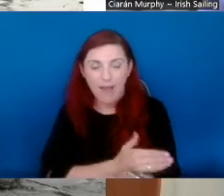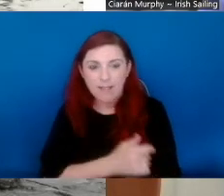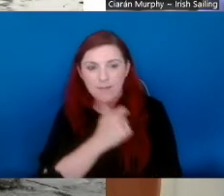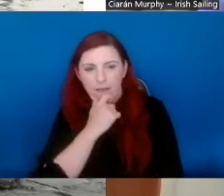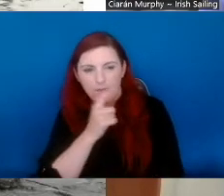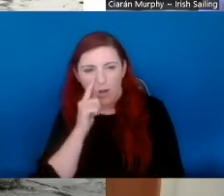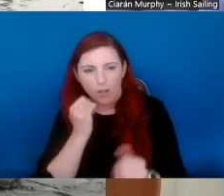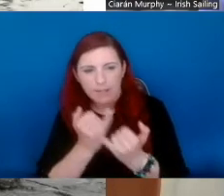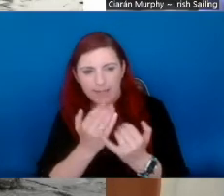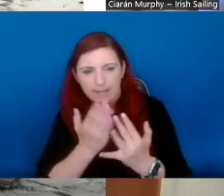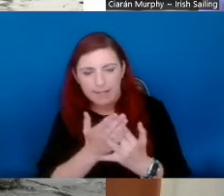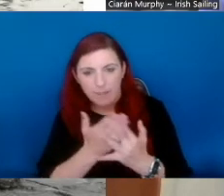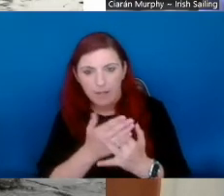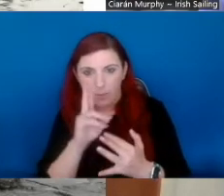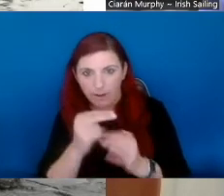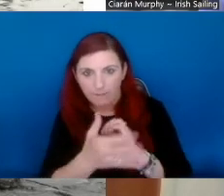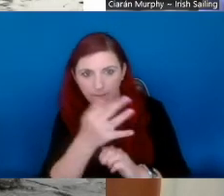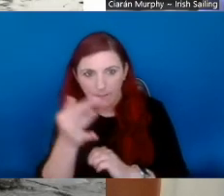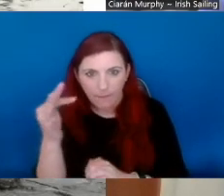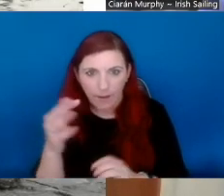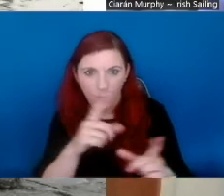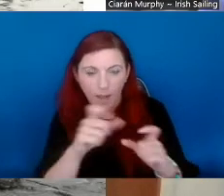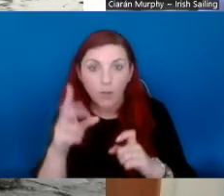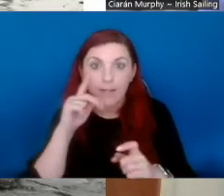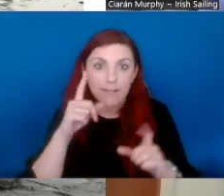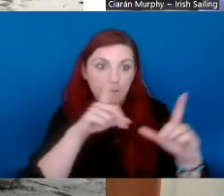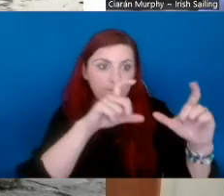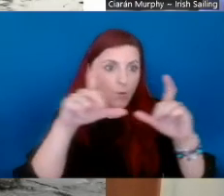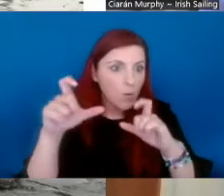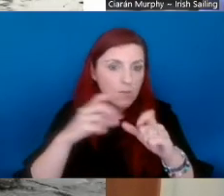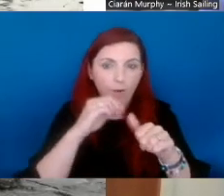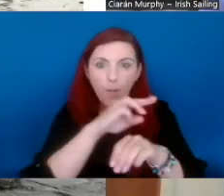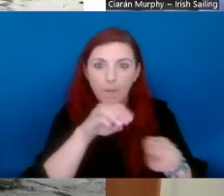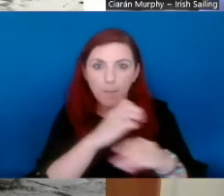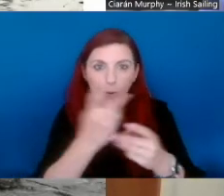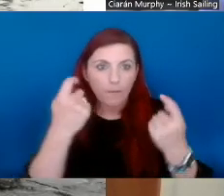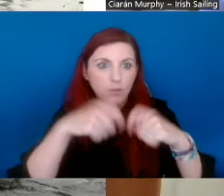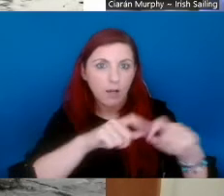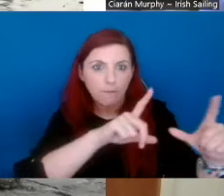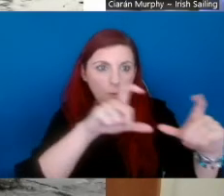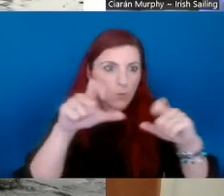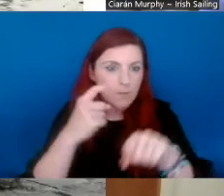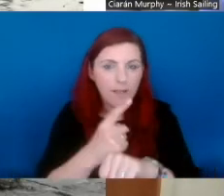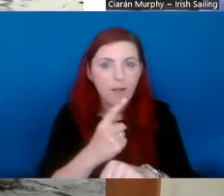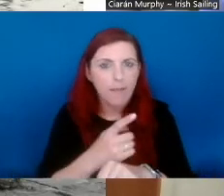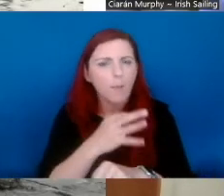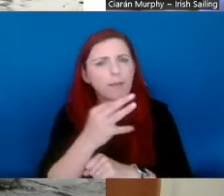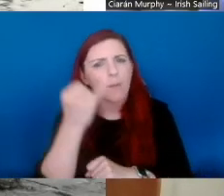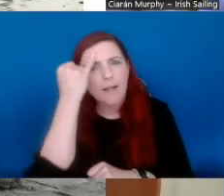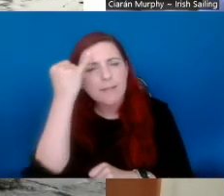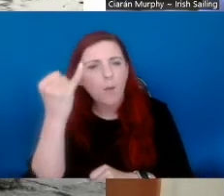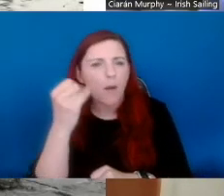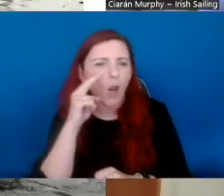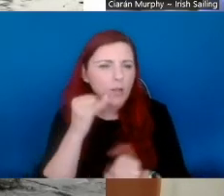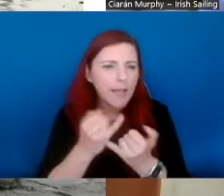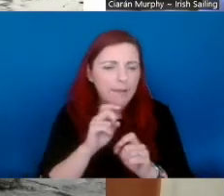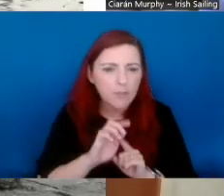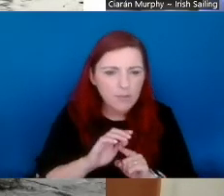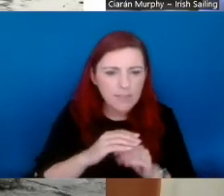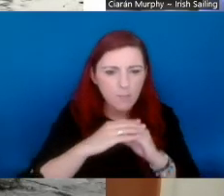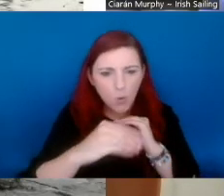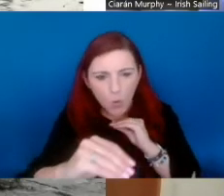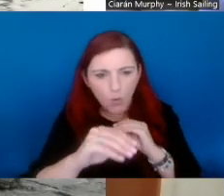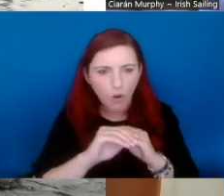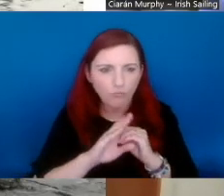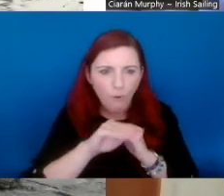on Google maps. So within the Google trekker, we took the Google trekker along the Clissamohar, the Locavala trail. And so you can actually click on, click on the Google